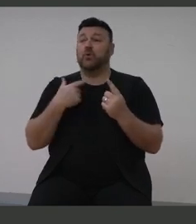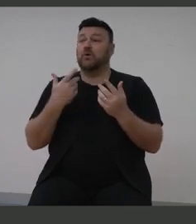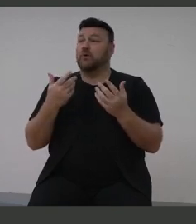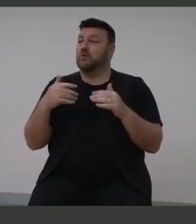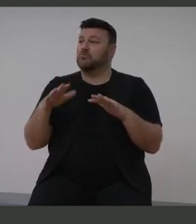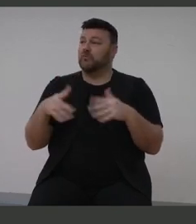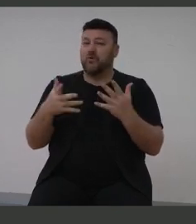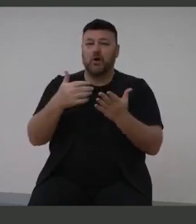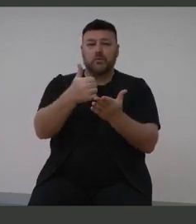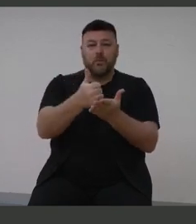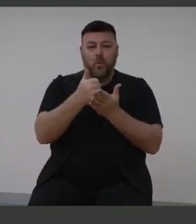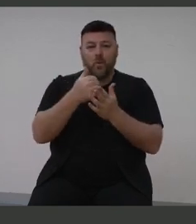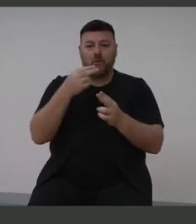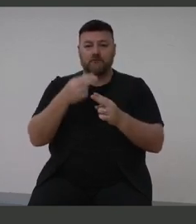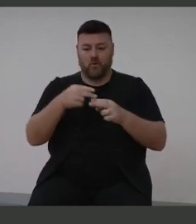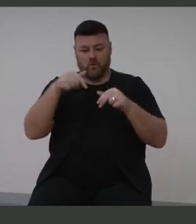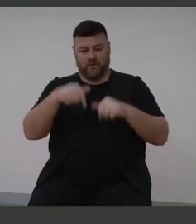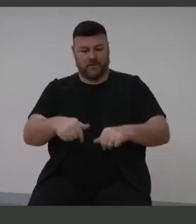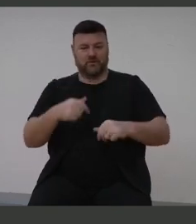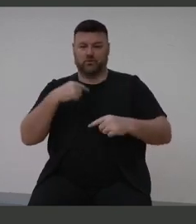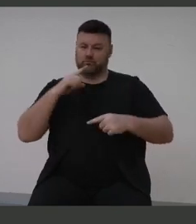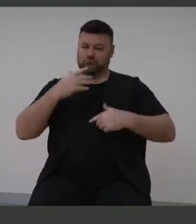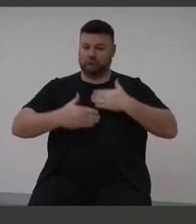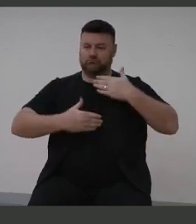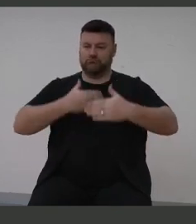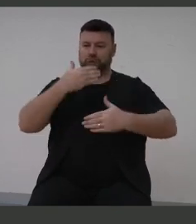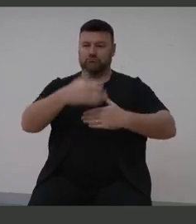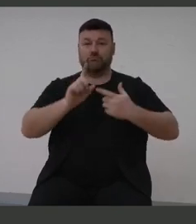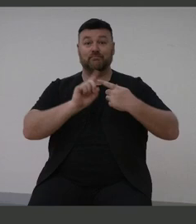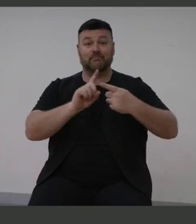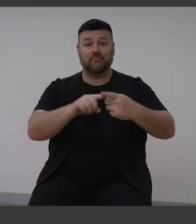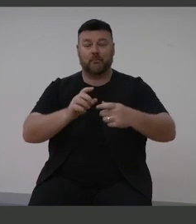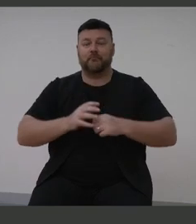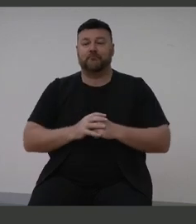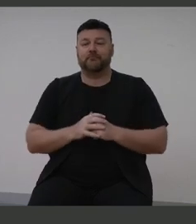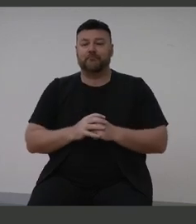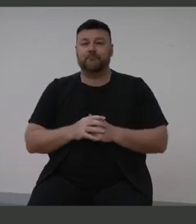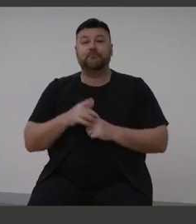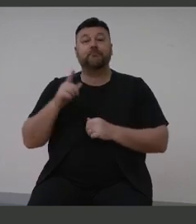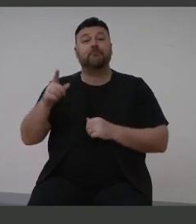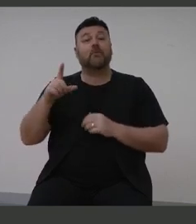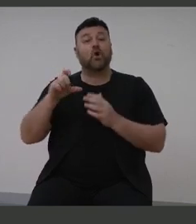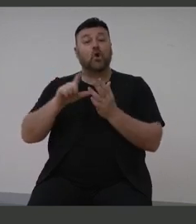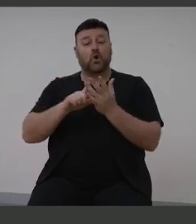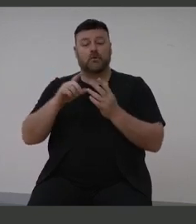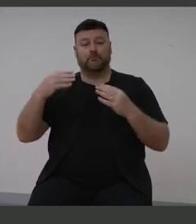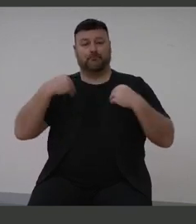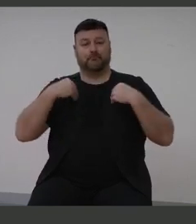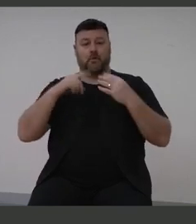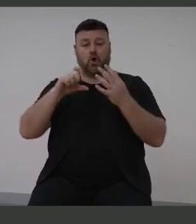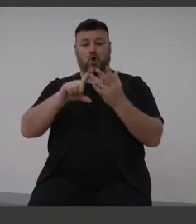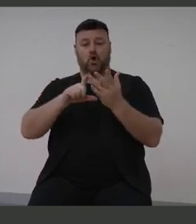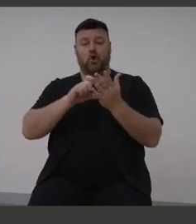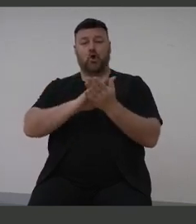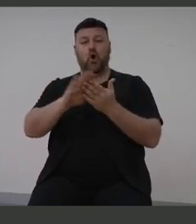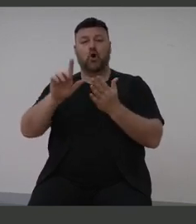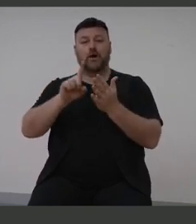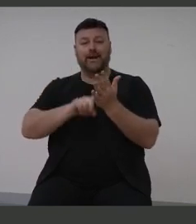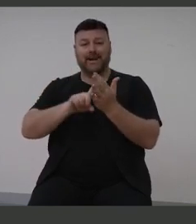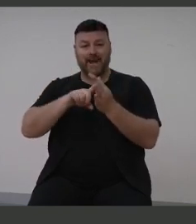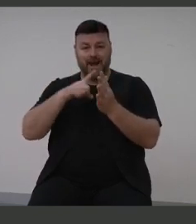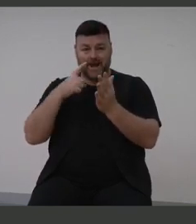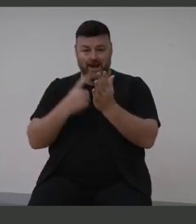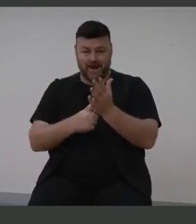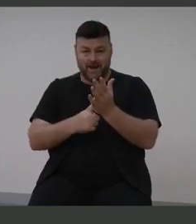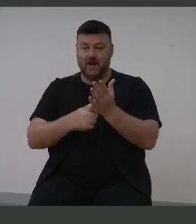way that it has so successfully. I also want to thank Cochlear for, once again, for World Hearing Day, organising a wonderful festival and parade